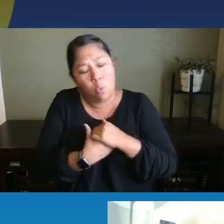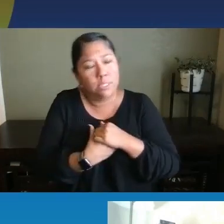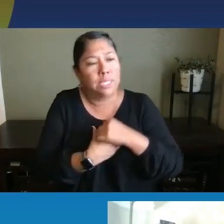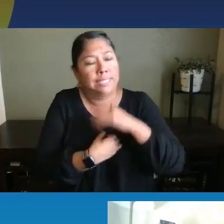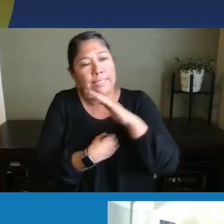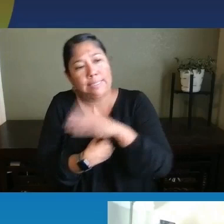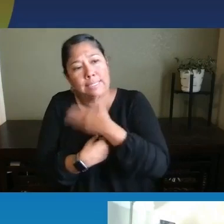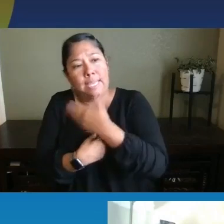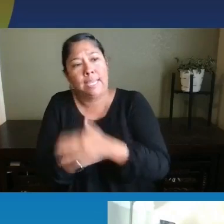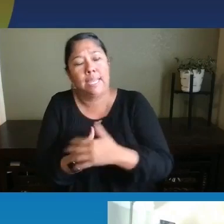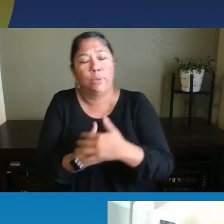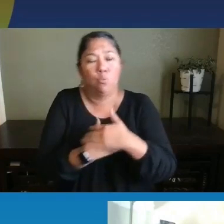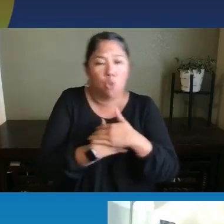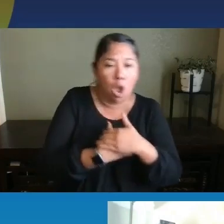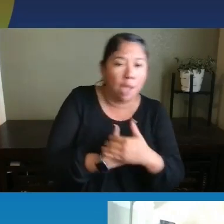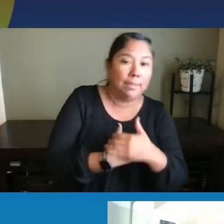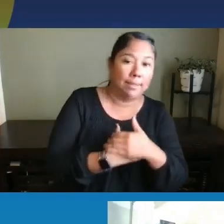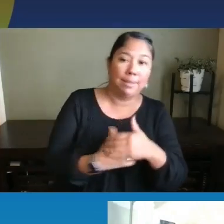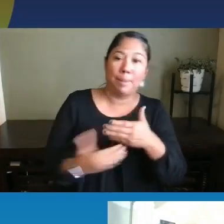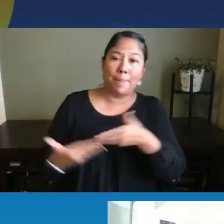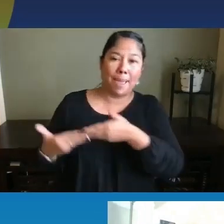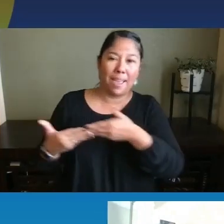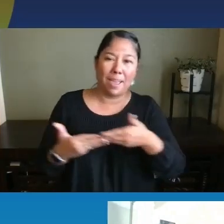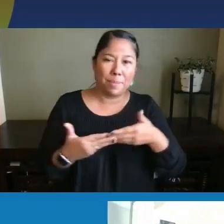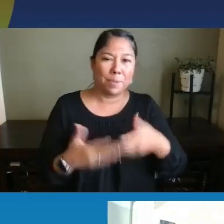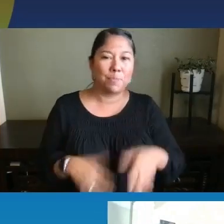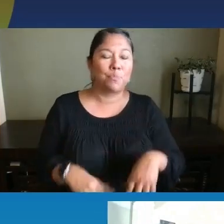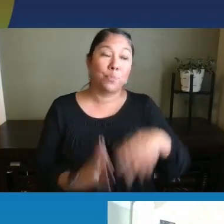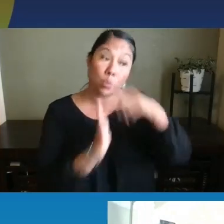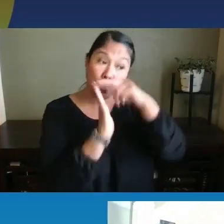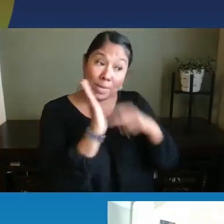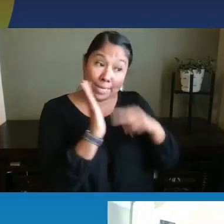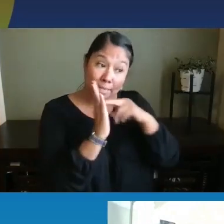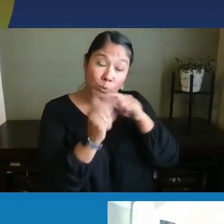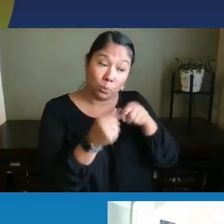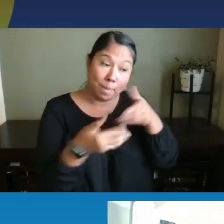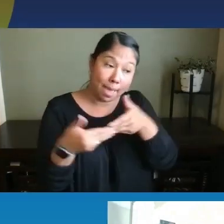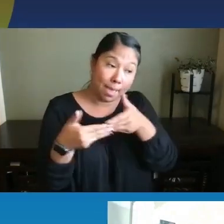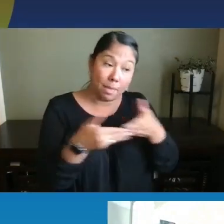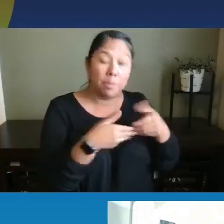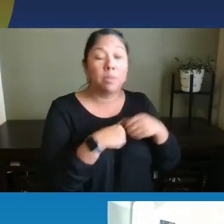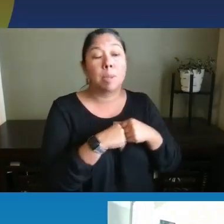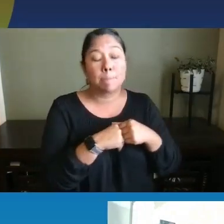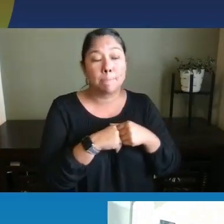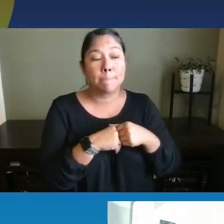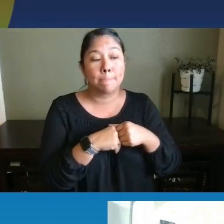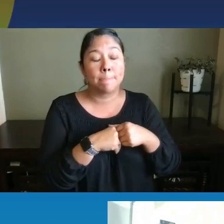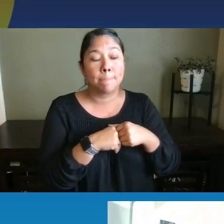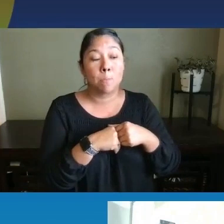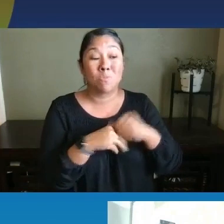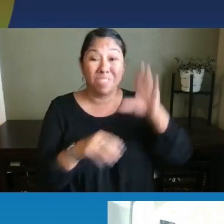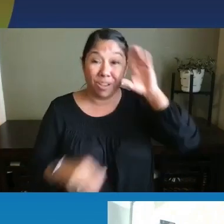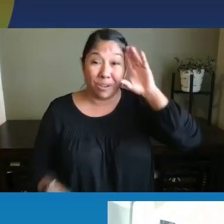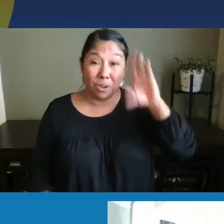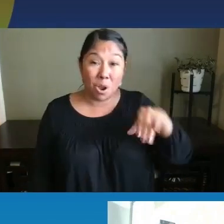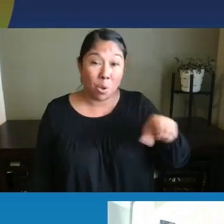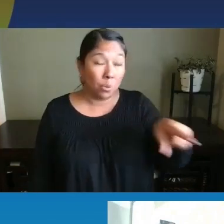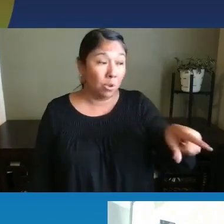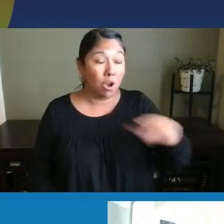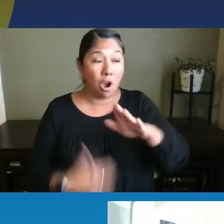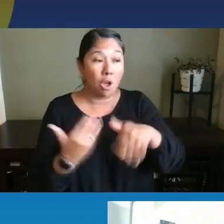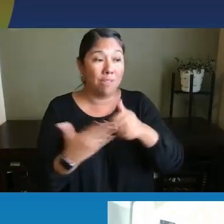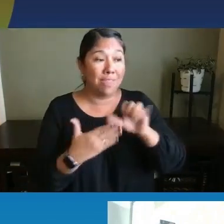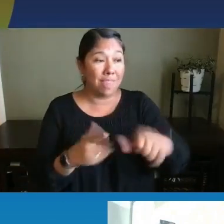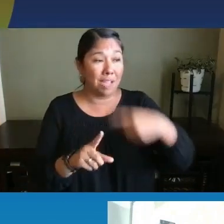maybe gently rocking the baby, um, reading to the baby. And then as, as the child and know that that's all really